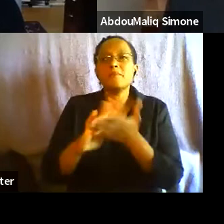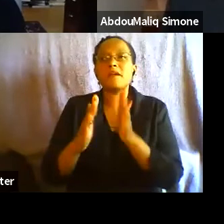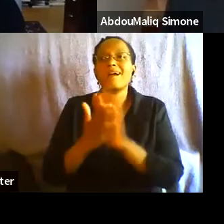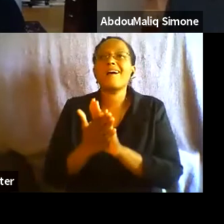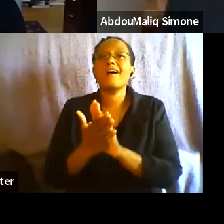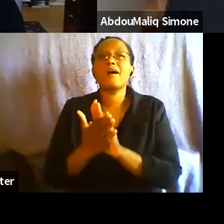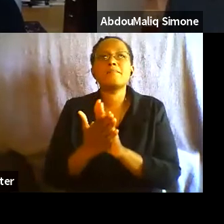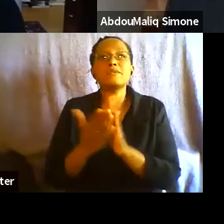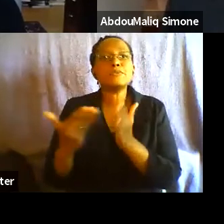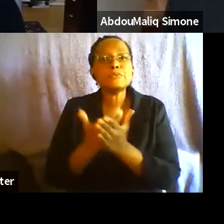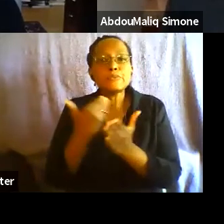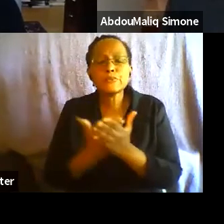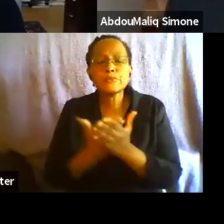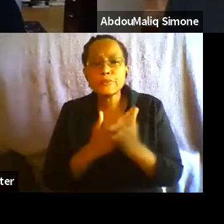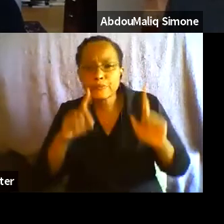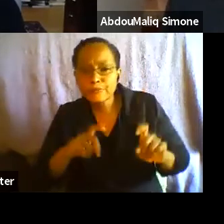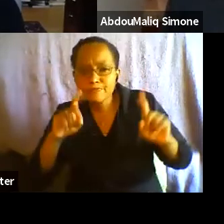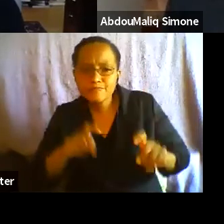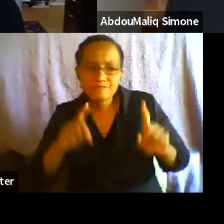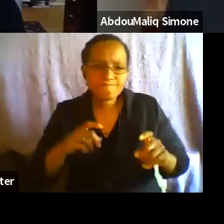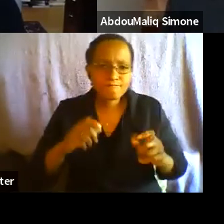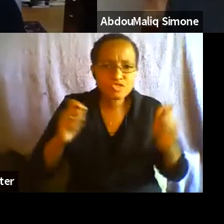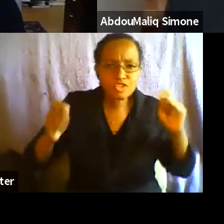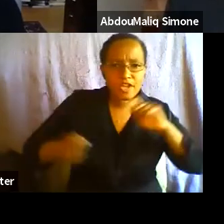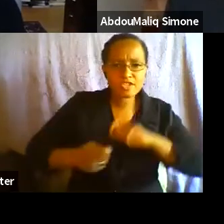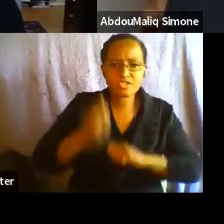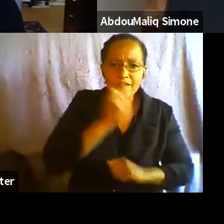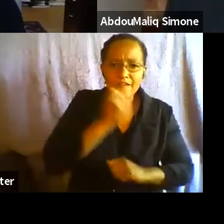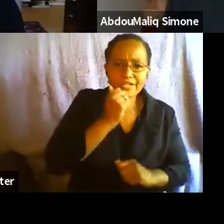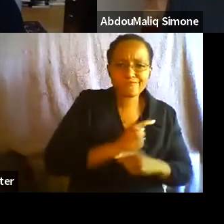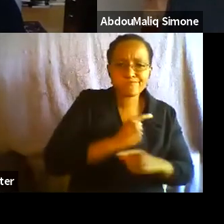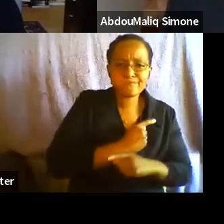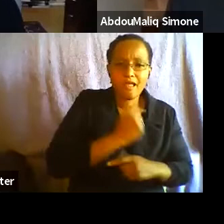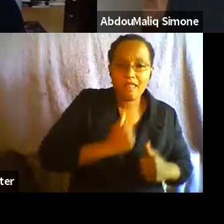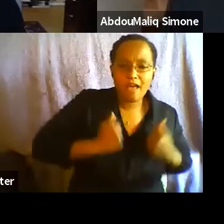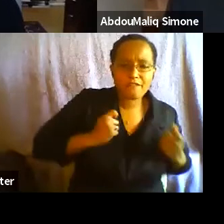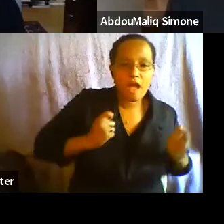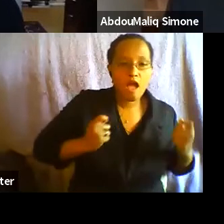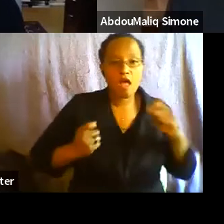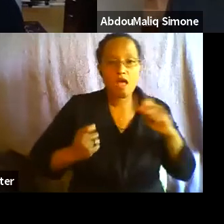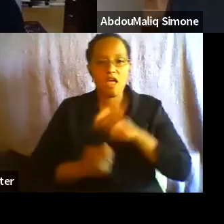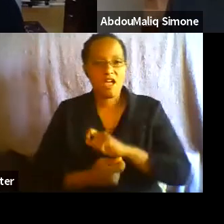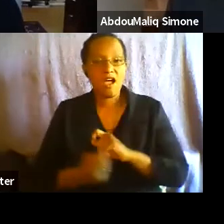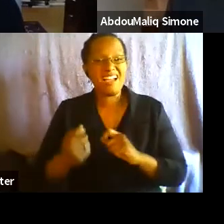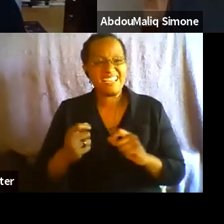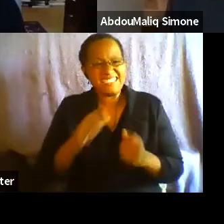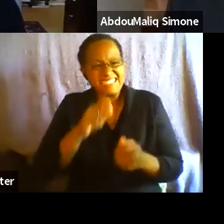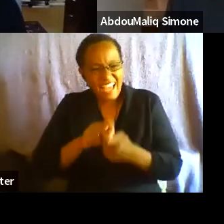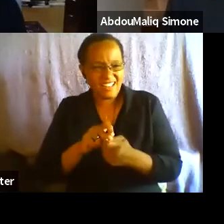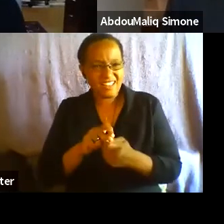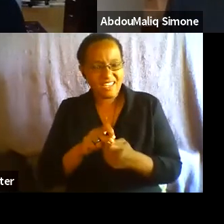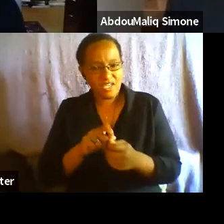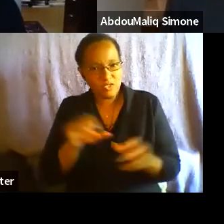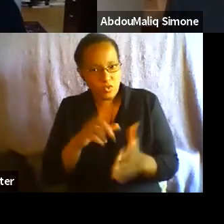change-oriented everyday life, exactly in context of abandonment, in that sense.